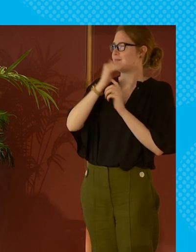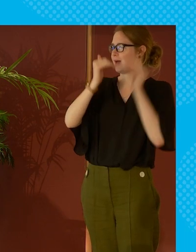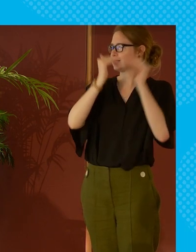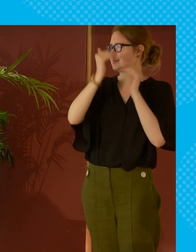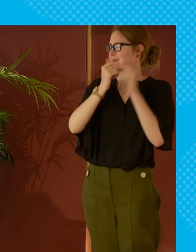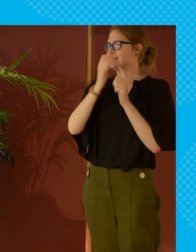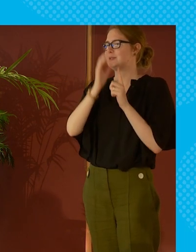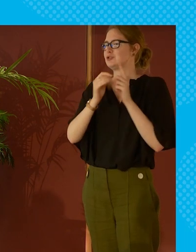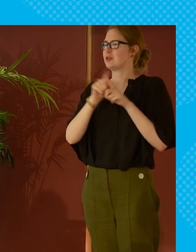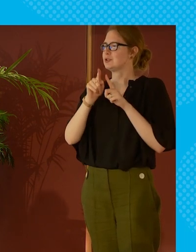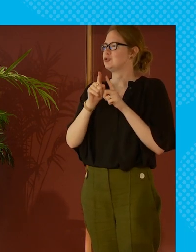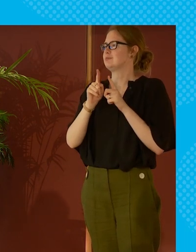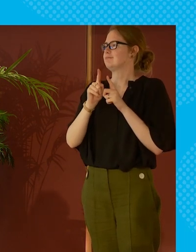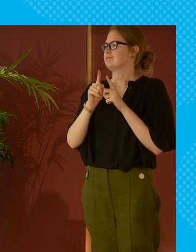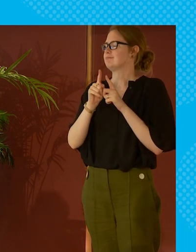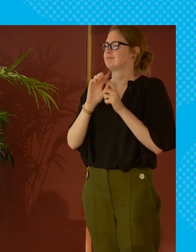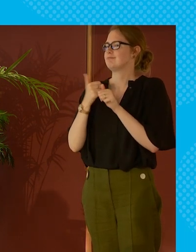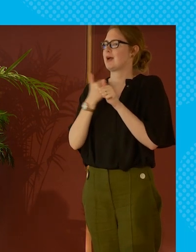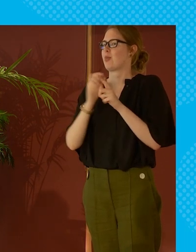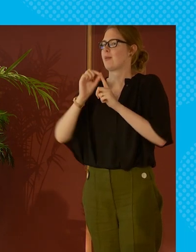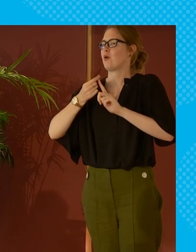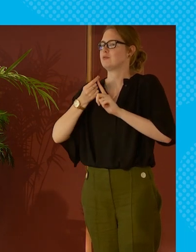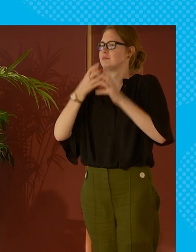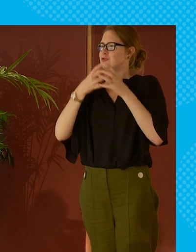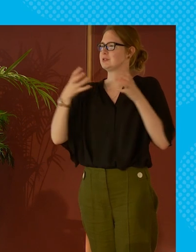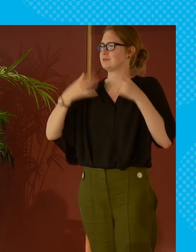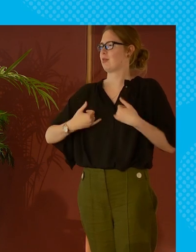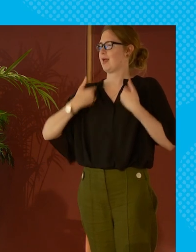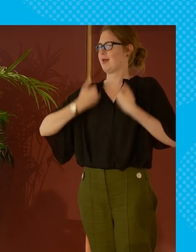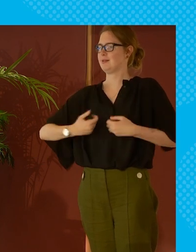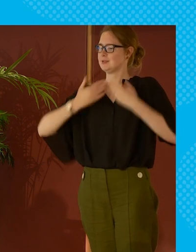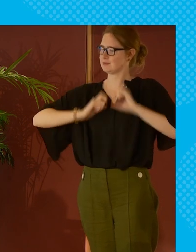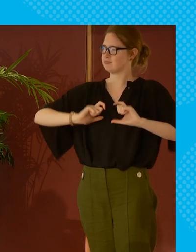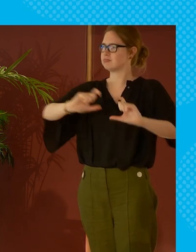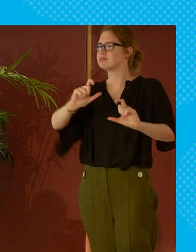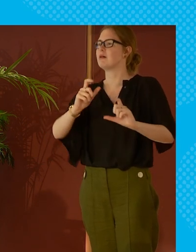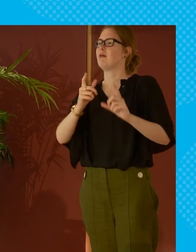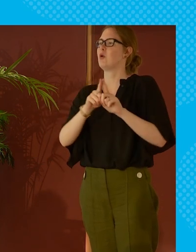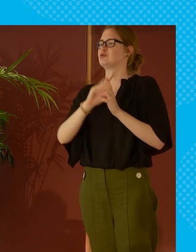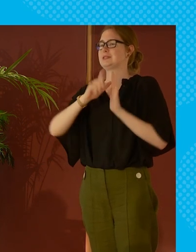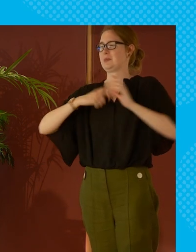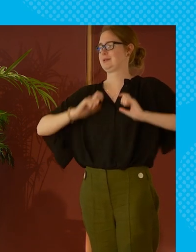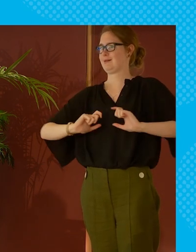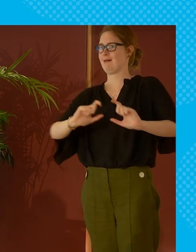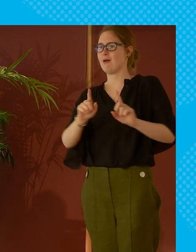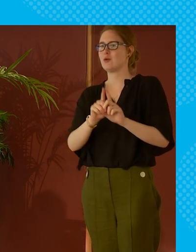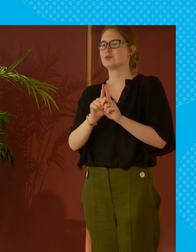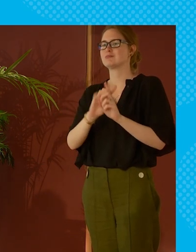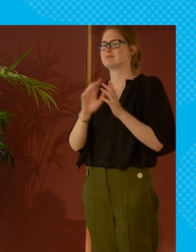adults especially again building off that point of increased rates of long-term illness and disability and then also